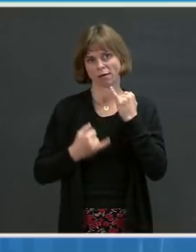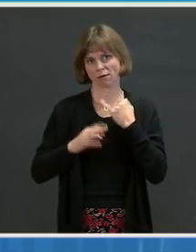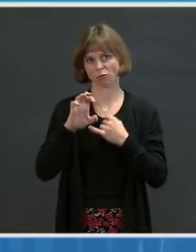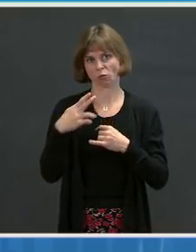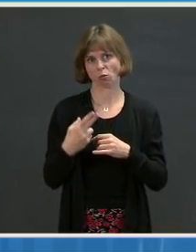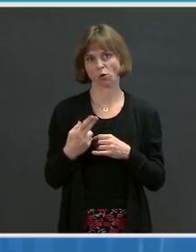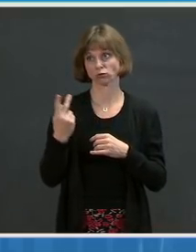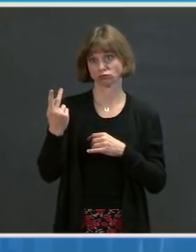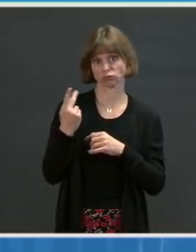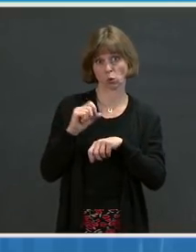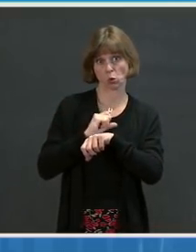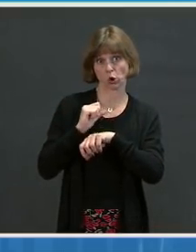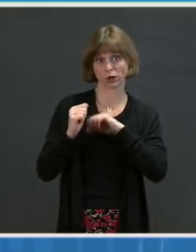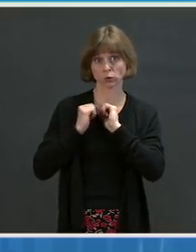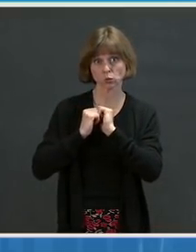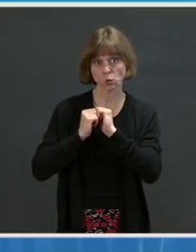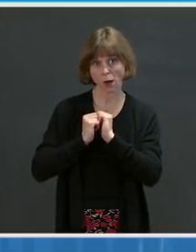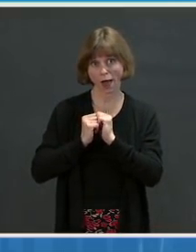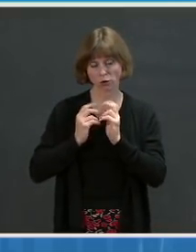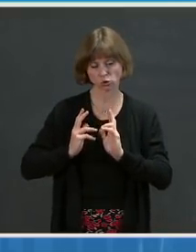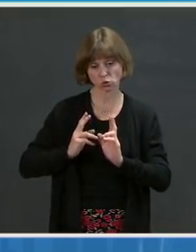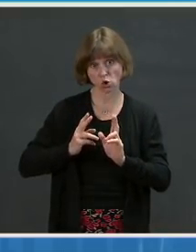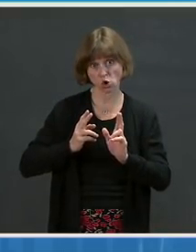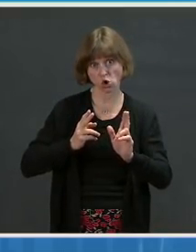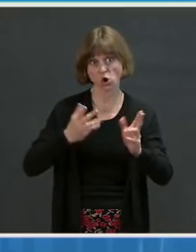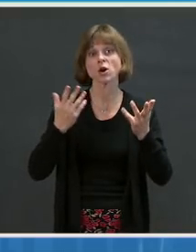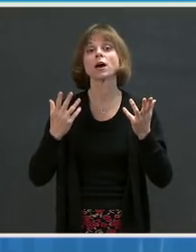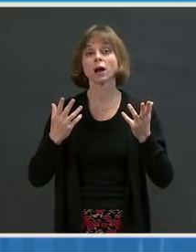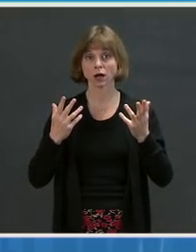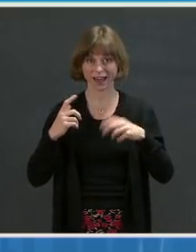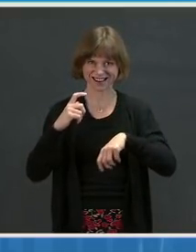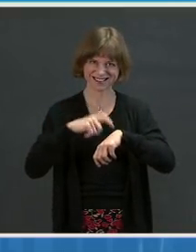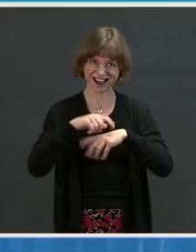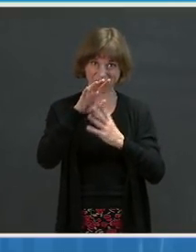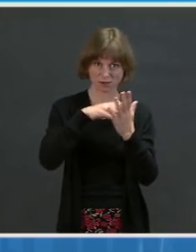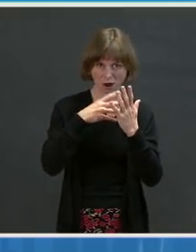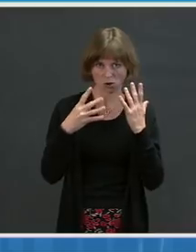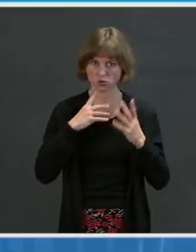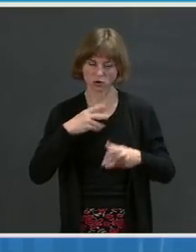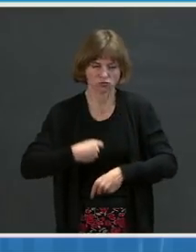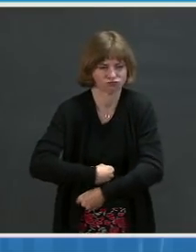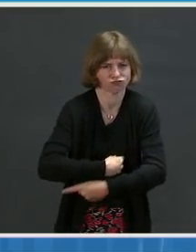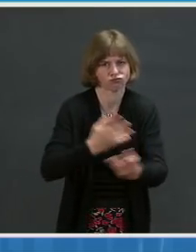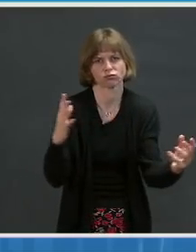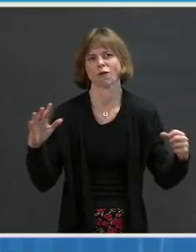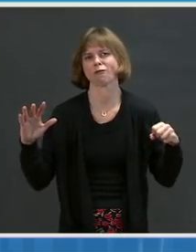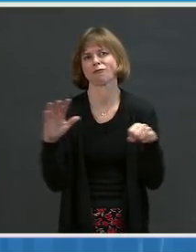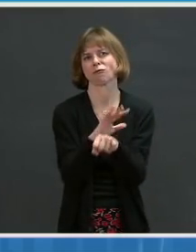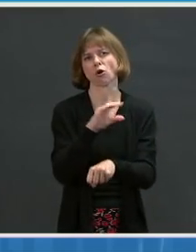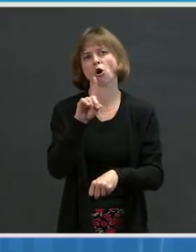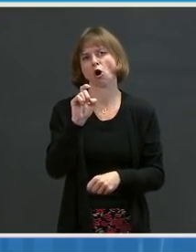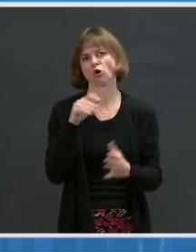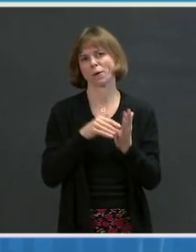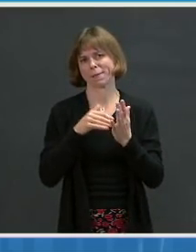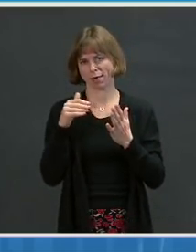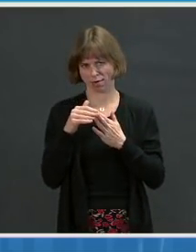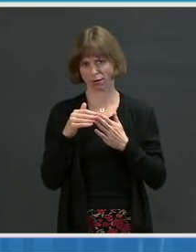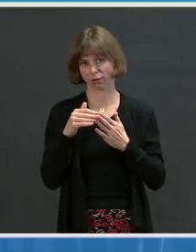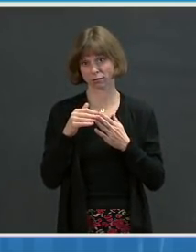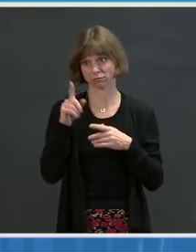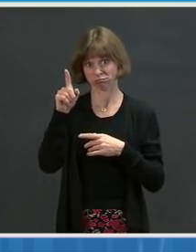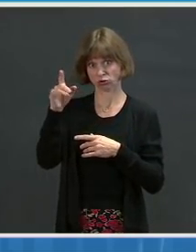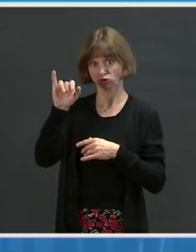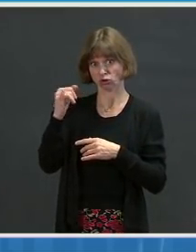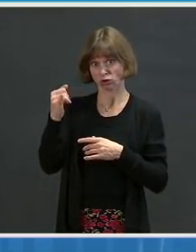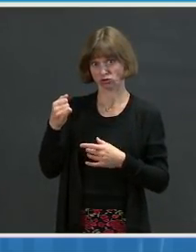accelerate the pace and timeframe by which they deliver the full 100 million doses, which is required by contract by the end